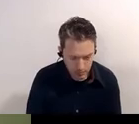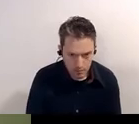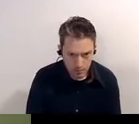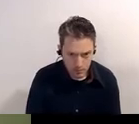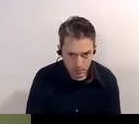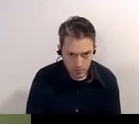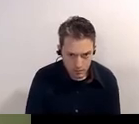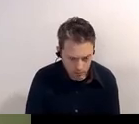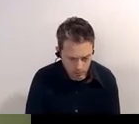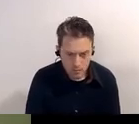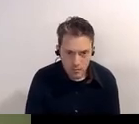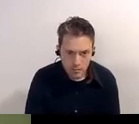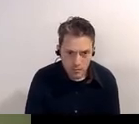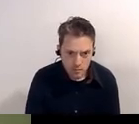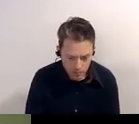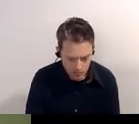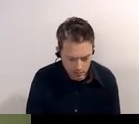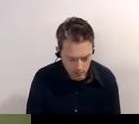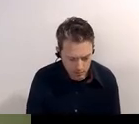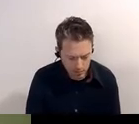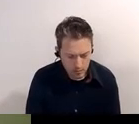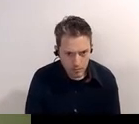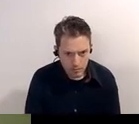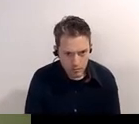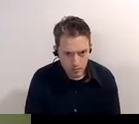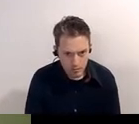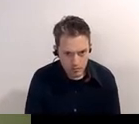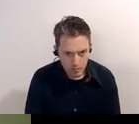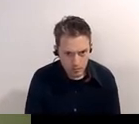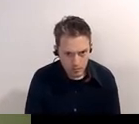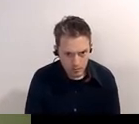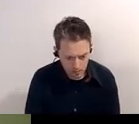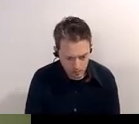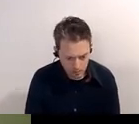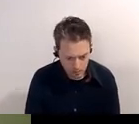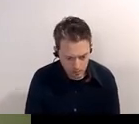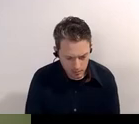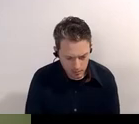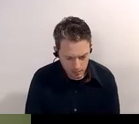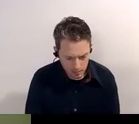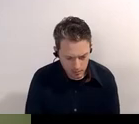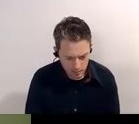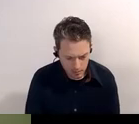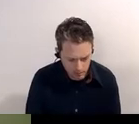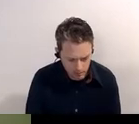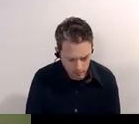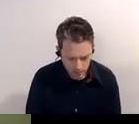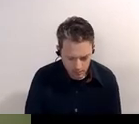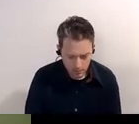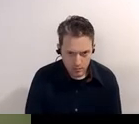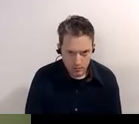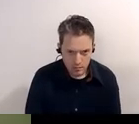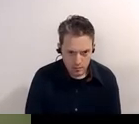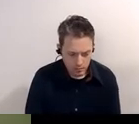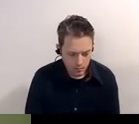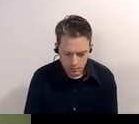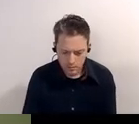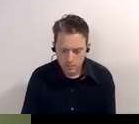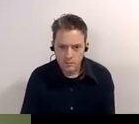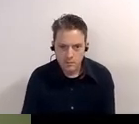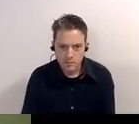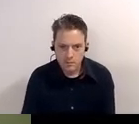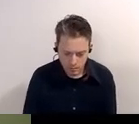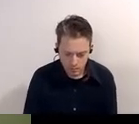architects of this building and the 21c in durham so this is actually the older taller